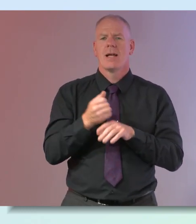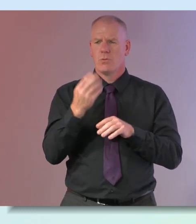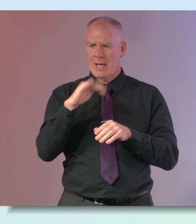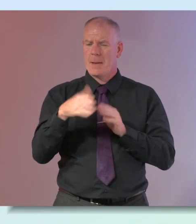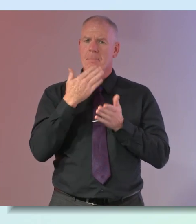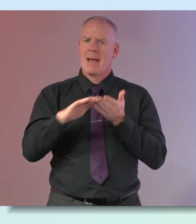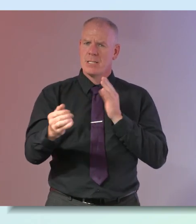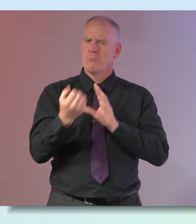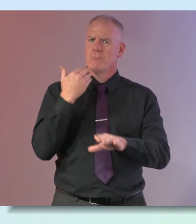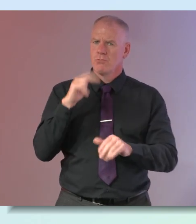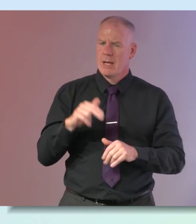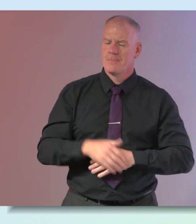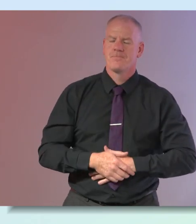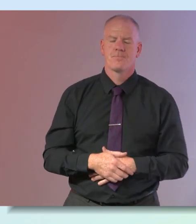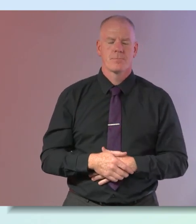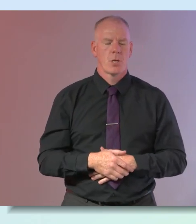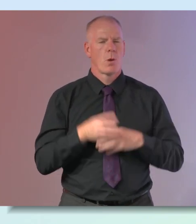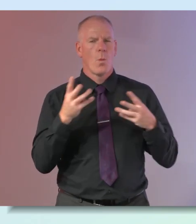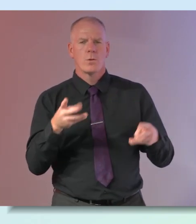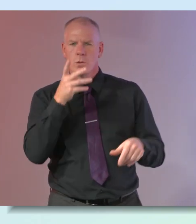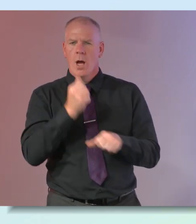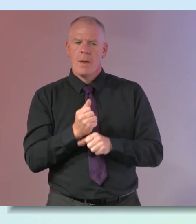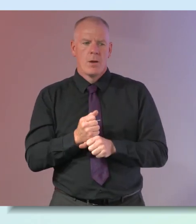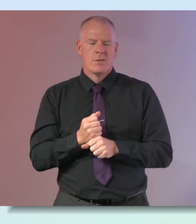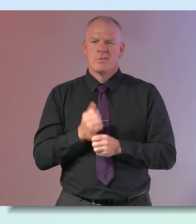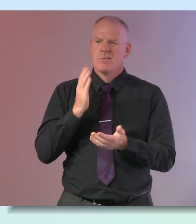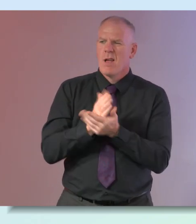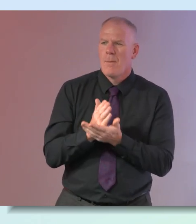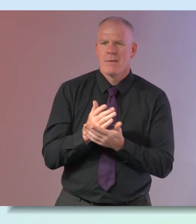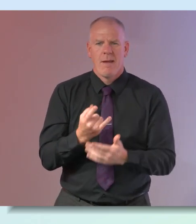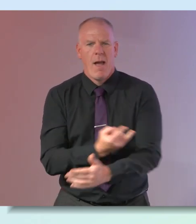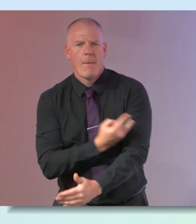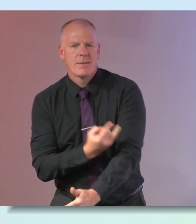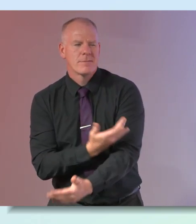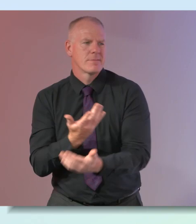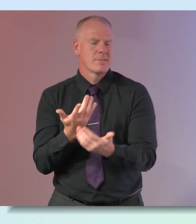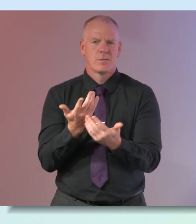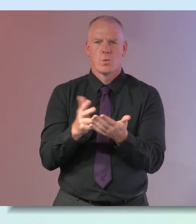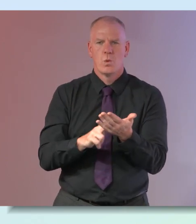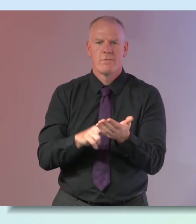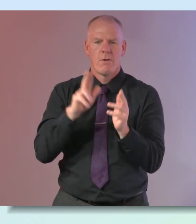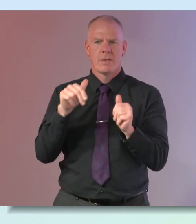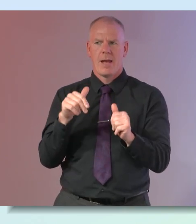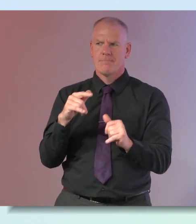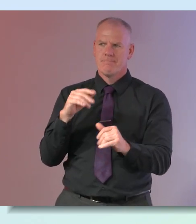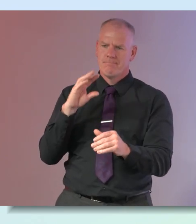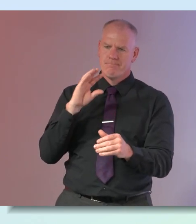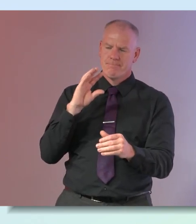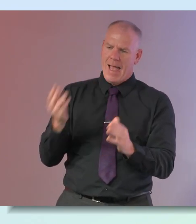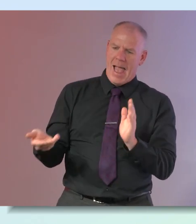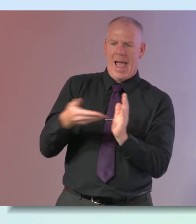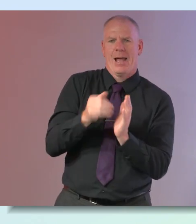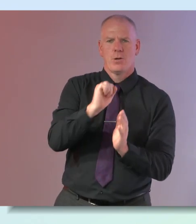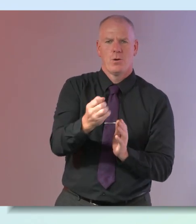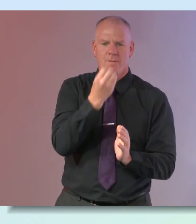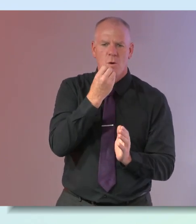so i think we're talking about breaking habits we're talking about and i think that's very very useful orna is what you can put in to help you and i like that idea